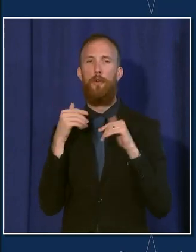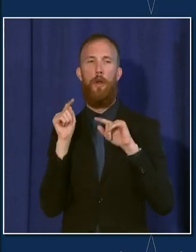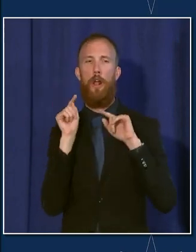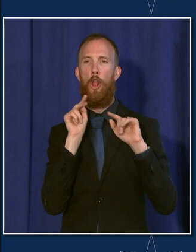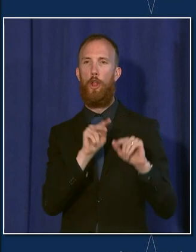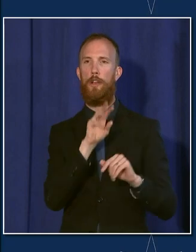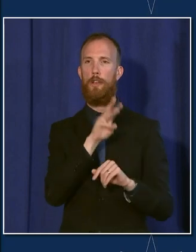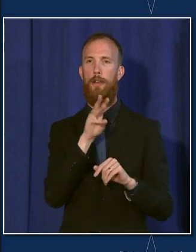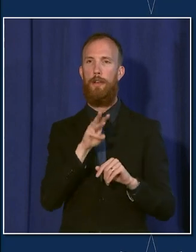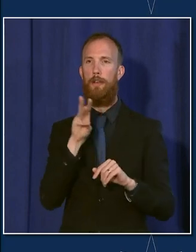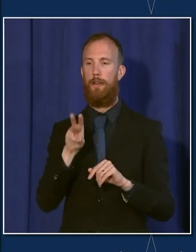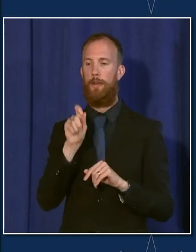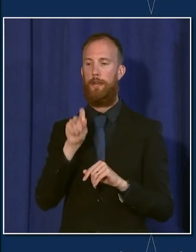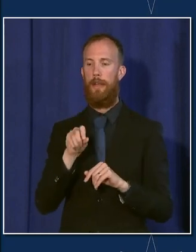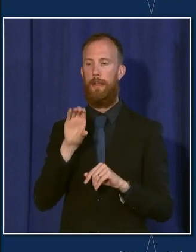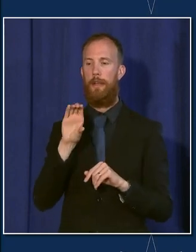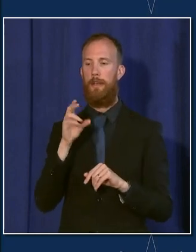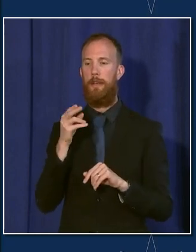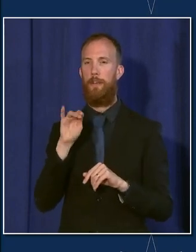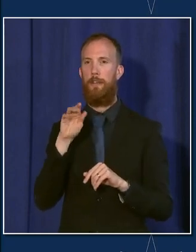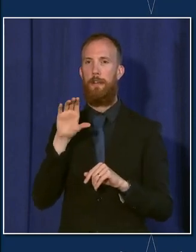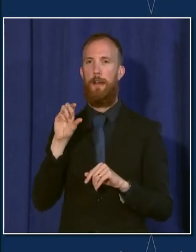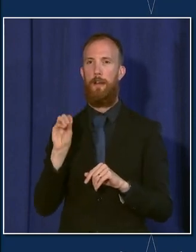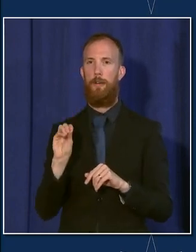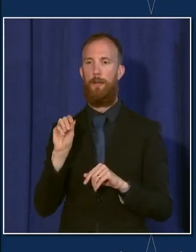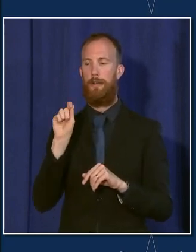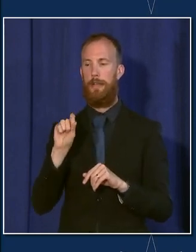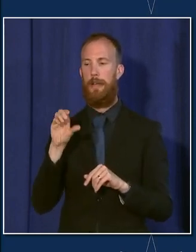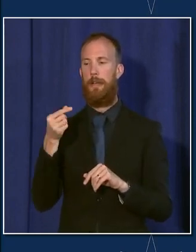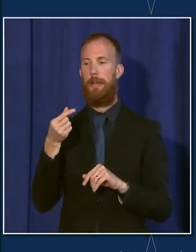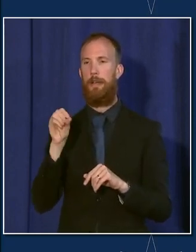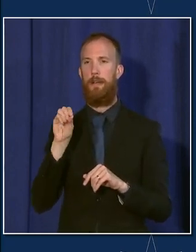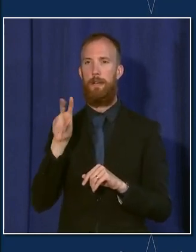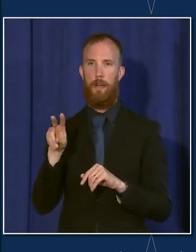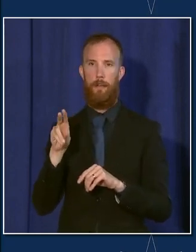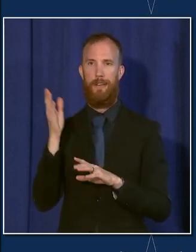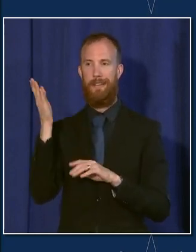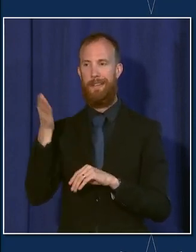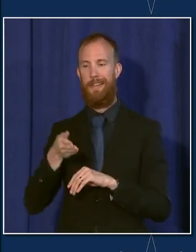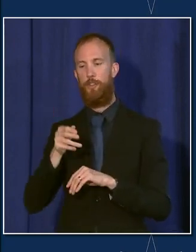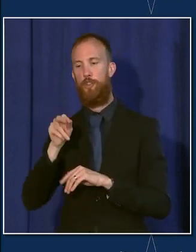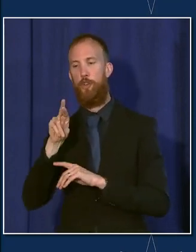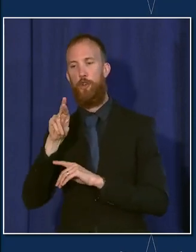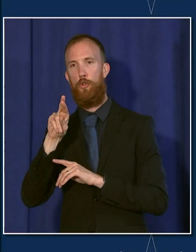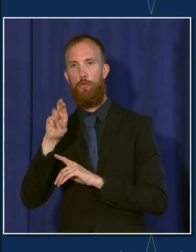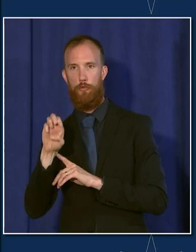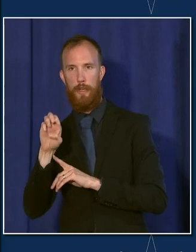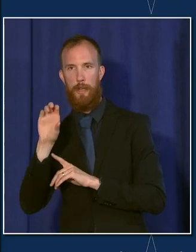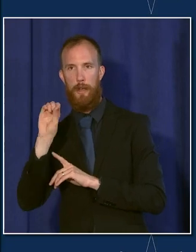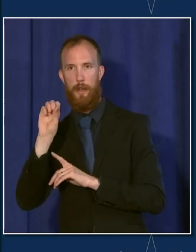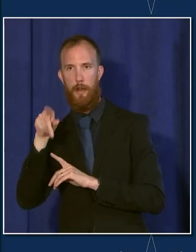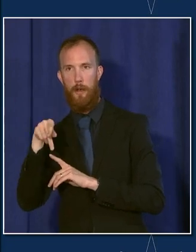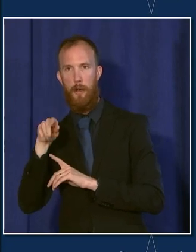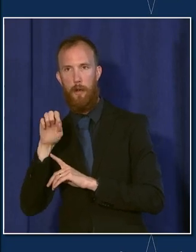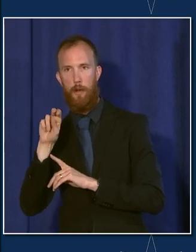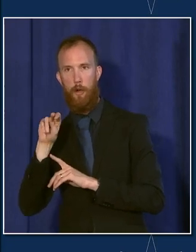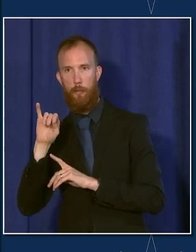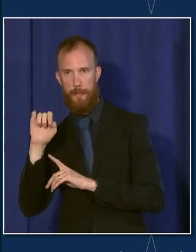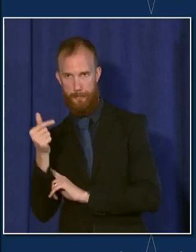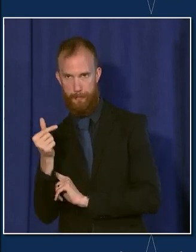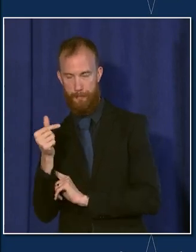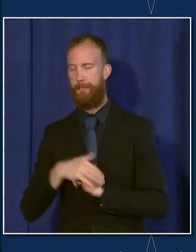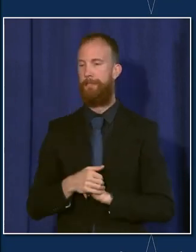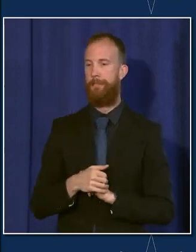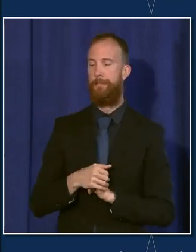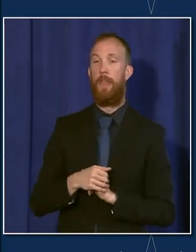.chicago.gov backslash reopening. Chicago's businesses have stepped up repeatedly